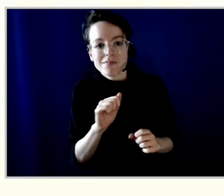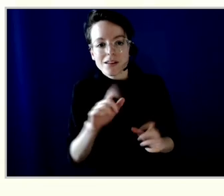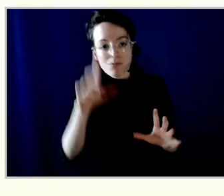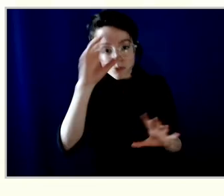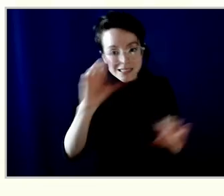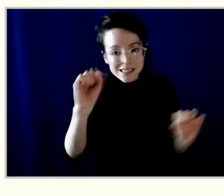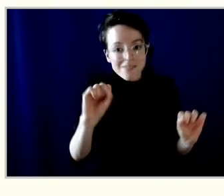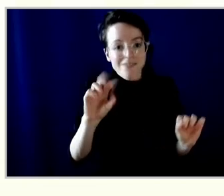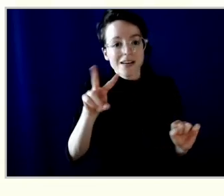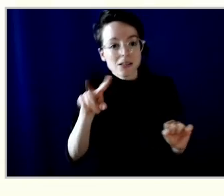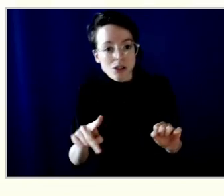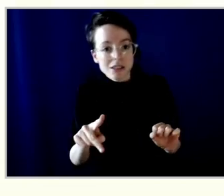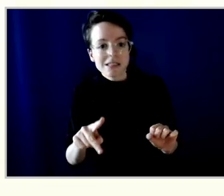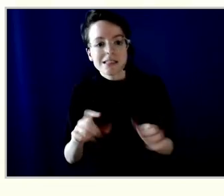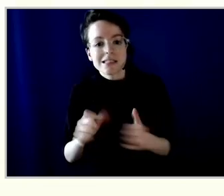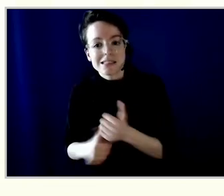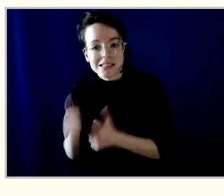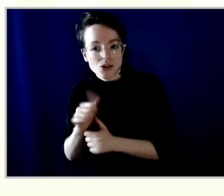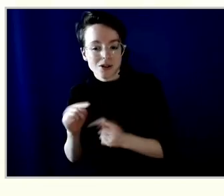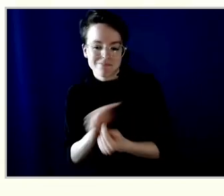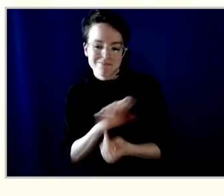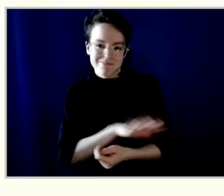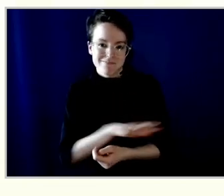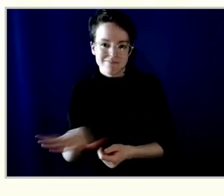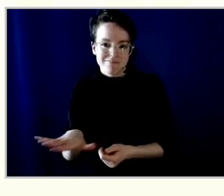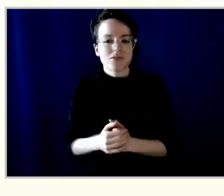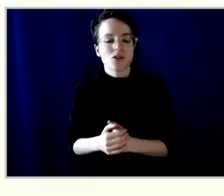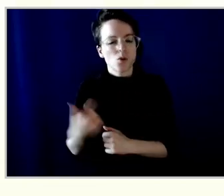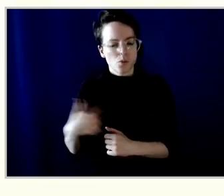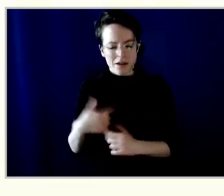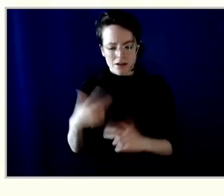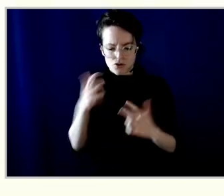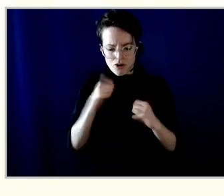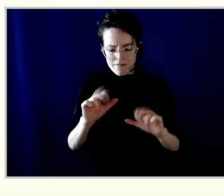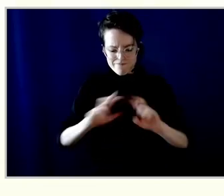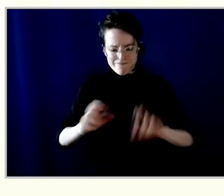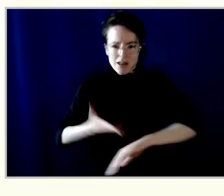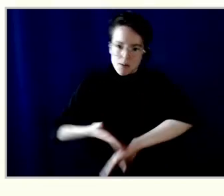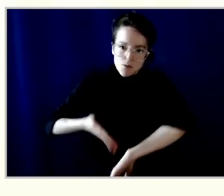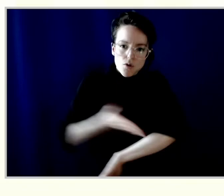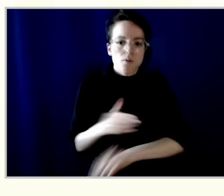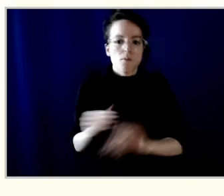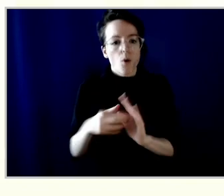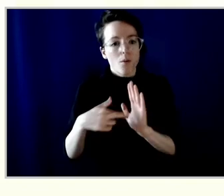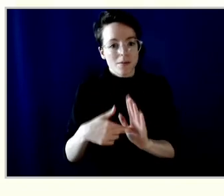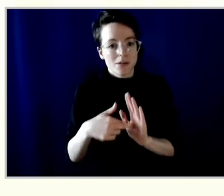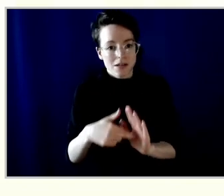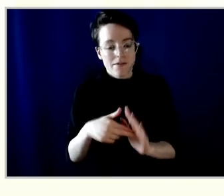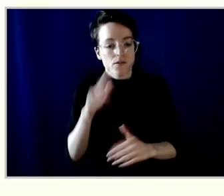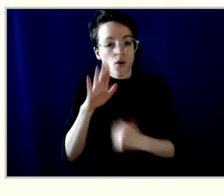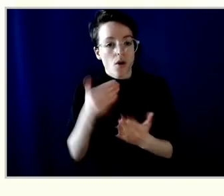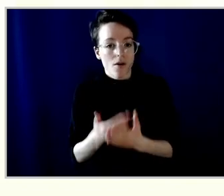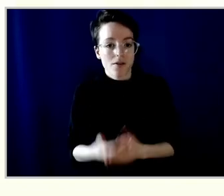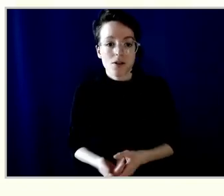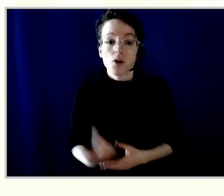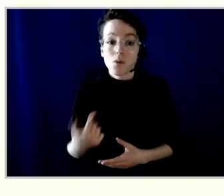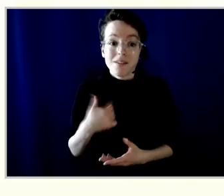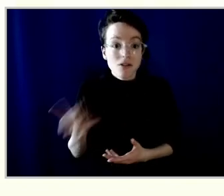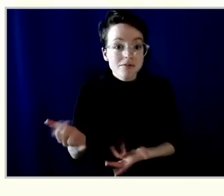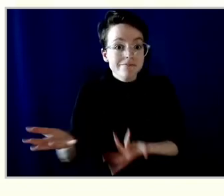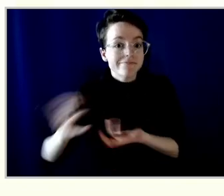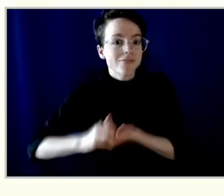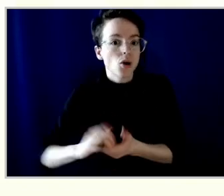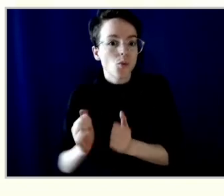hard to look at representation across the board. We've also signed on to various initiatives, 5030 and Black North, because we